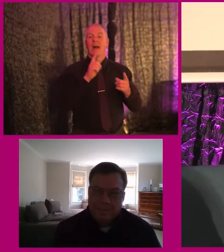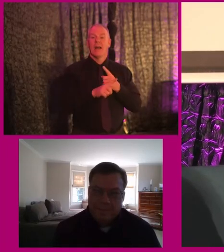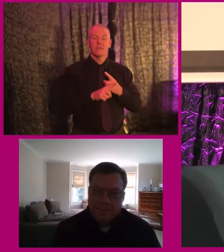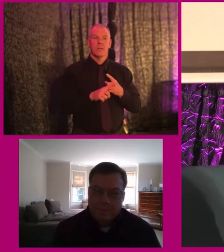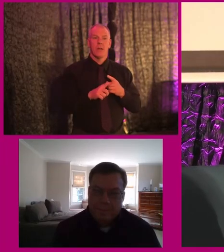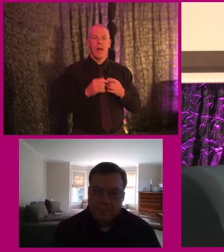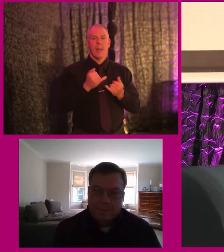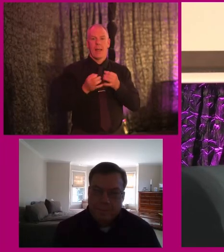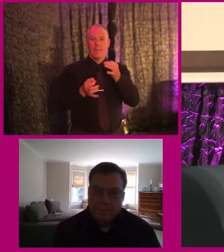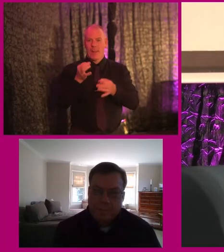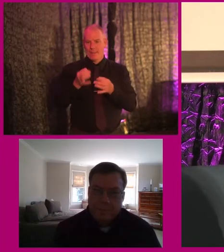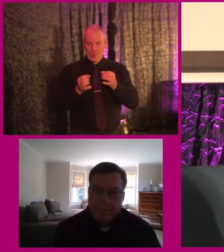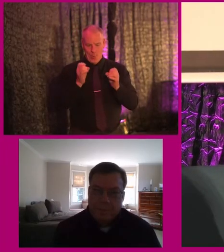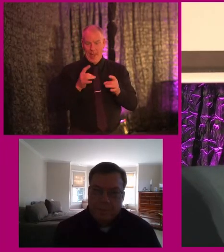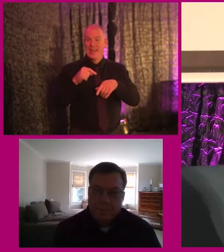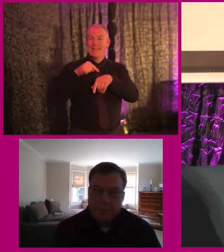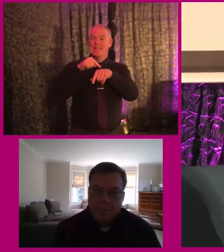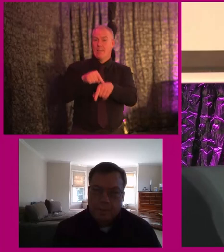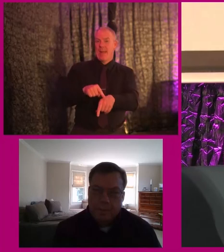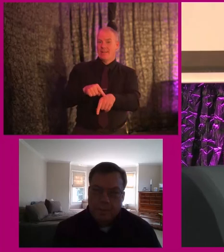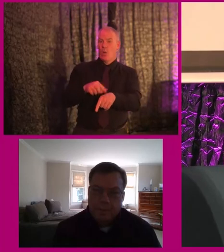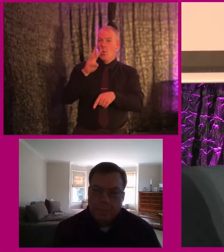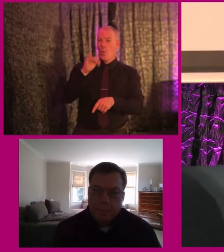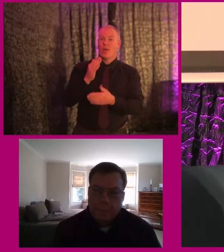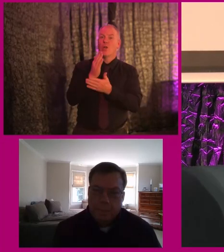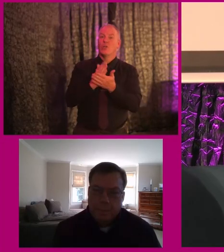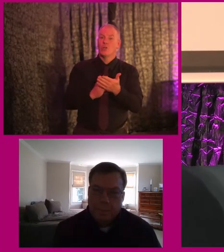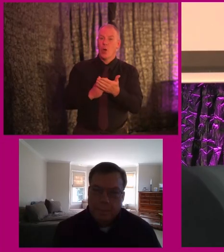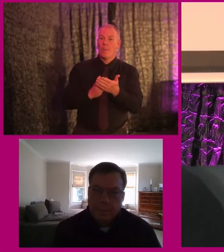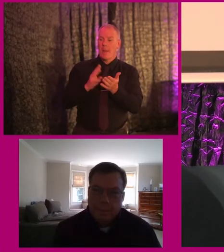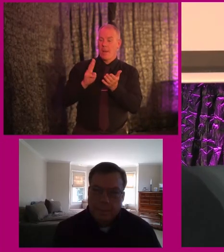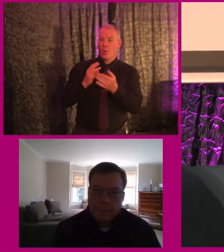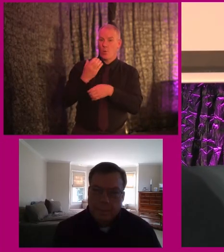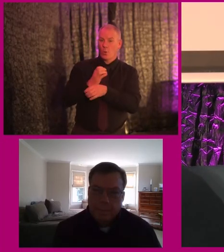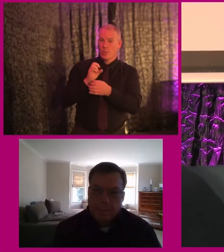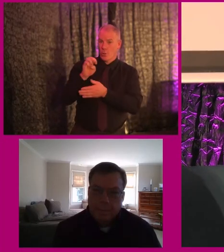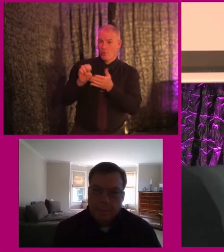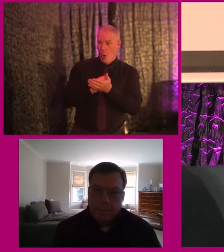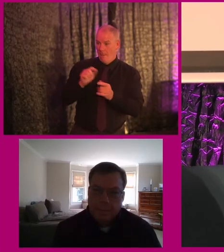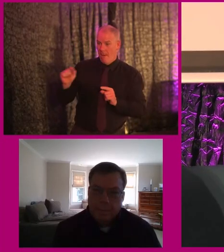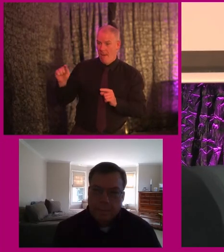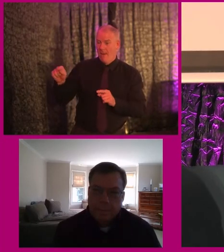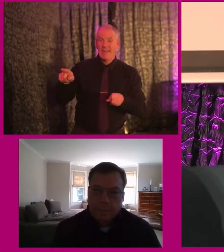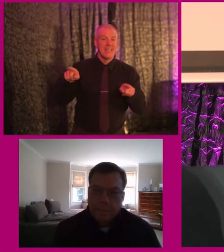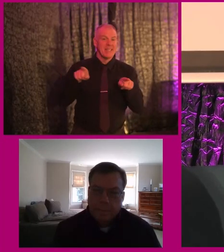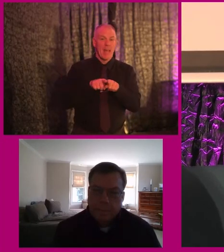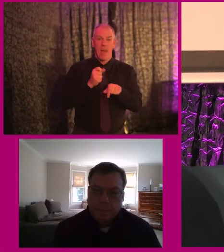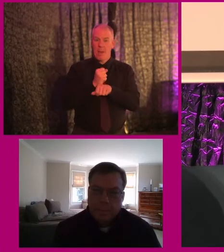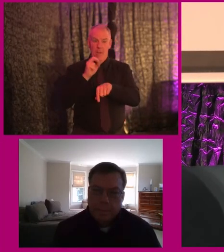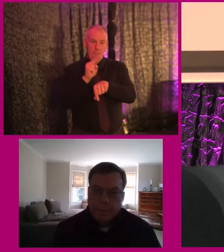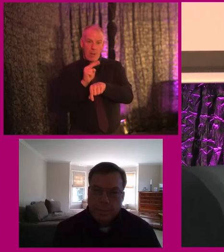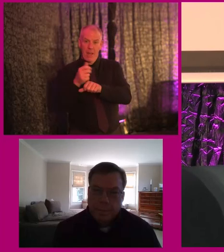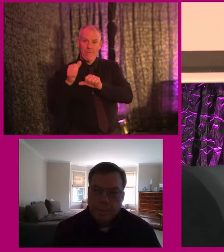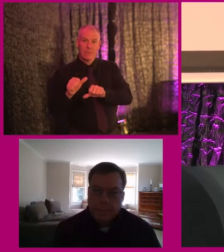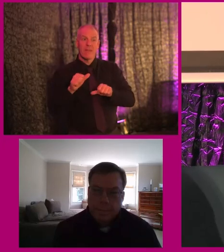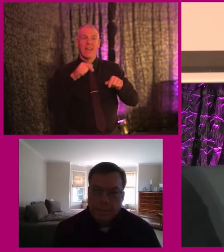politician. It depends because in some member states there, it's the same organization having to do with the monitoring and enforcement. In Ireland, the NDA